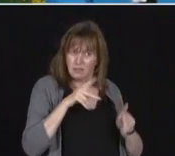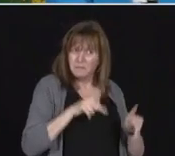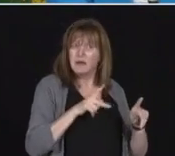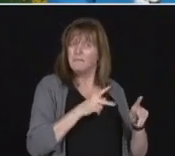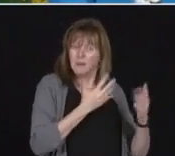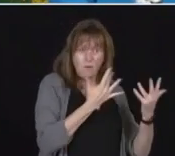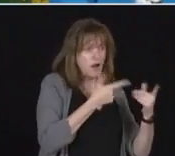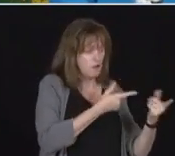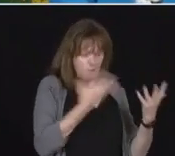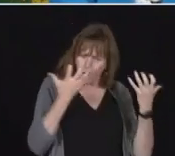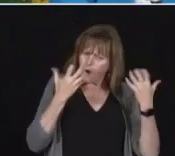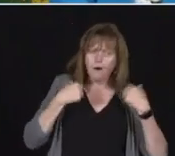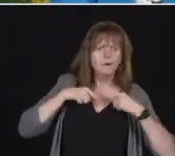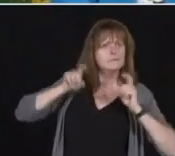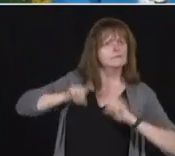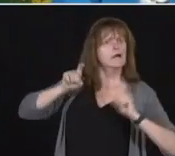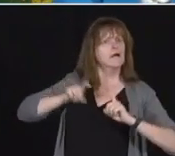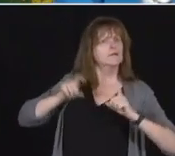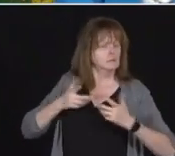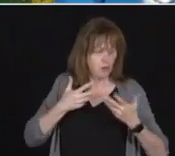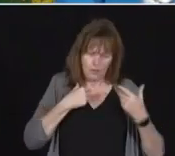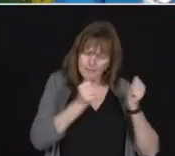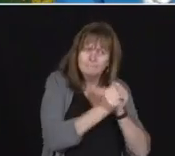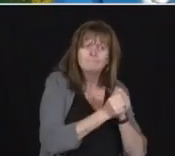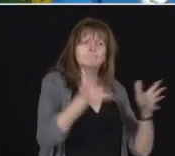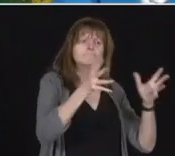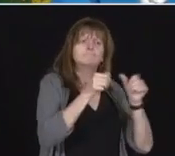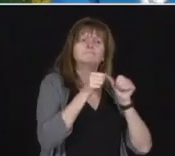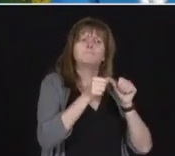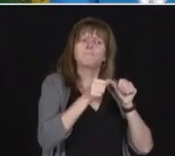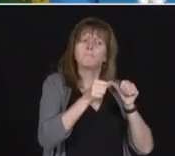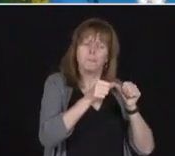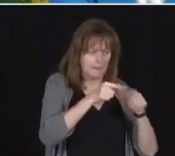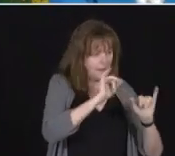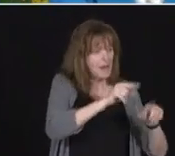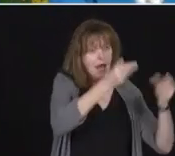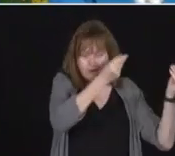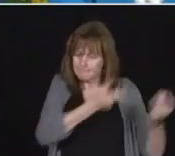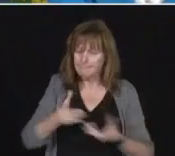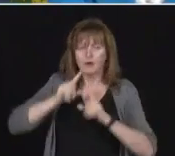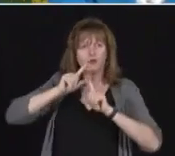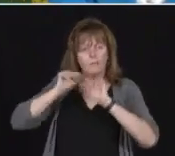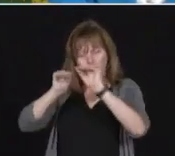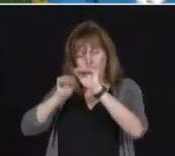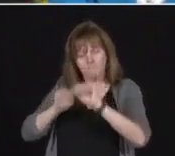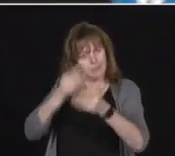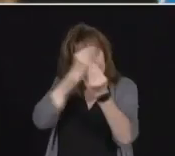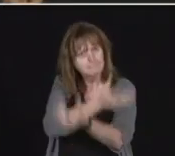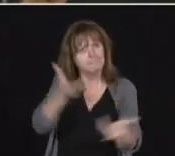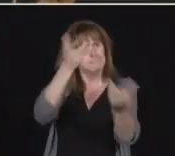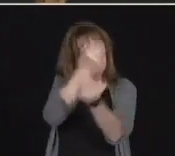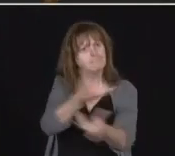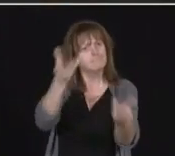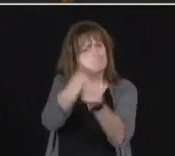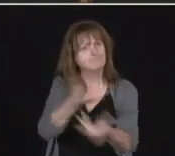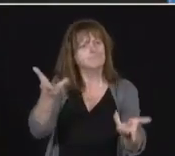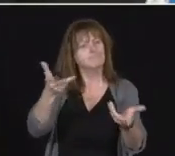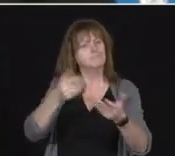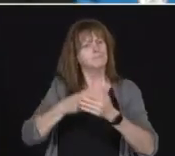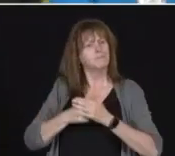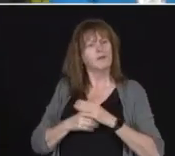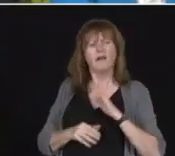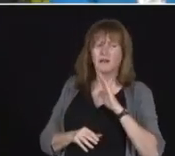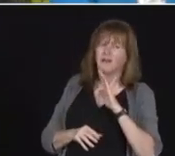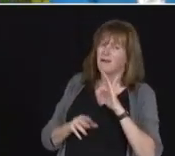our testing and we are going to continue our reporting in a very open transparent manner. That's all great. But the